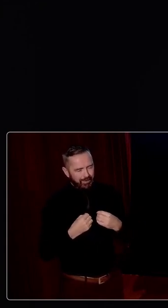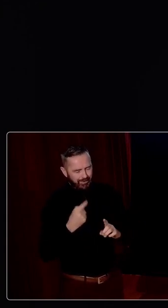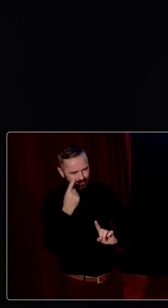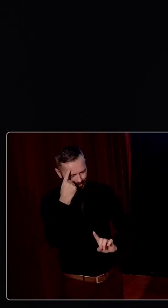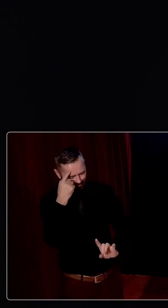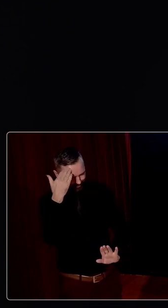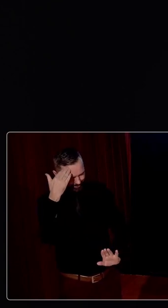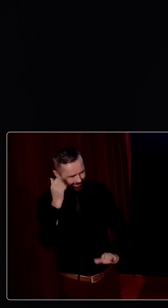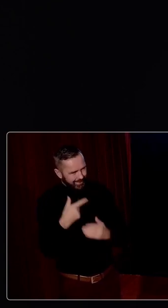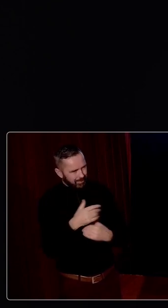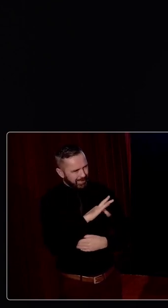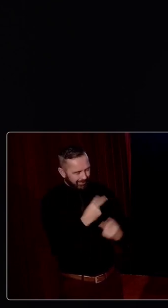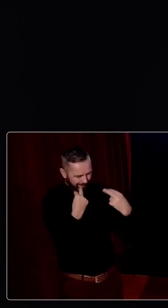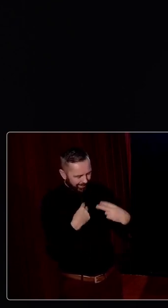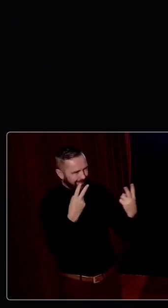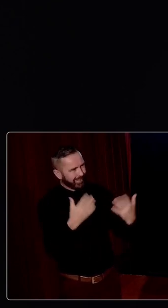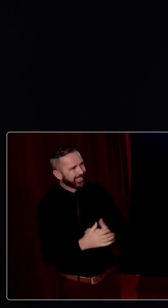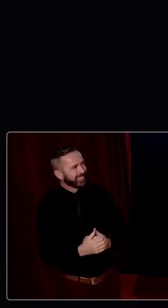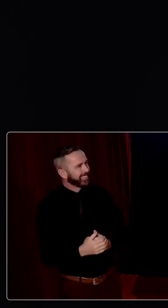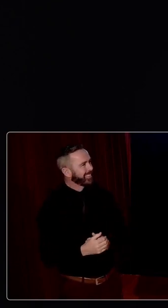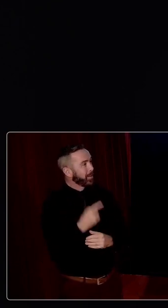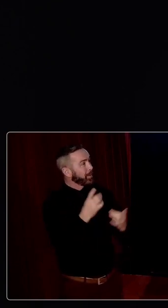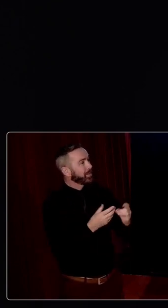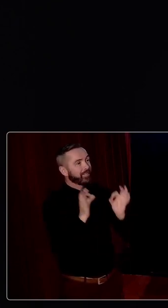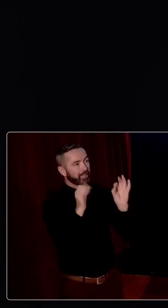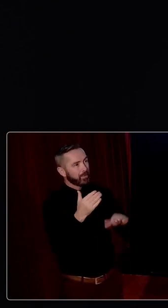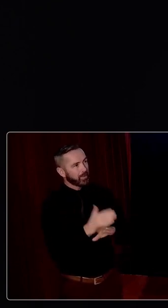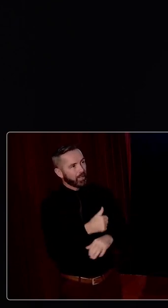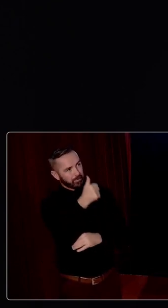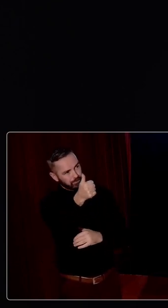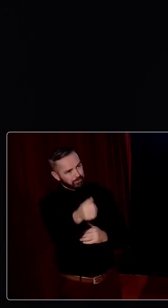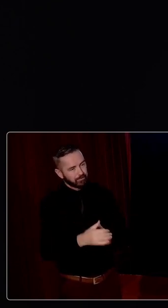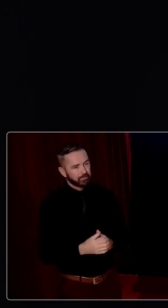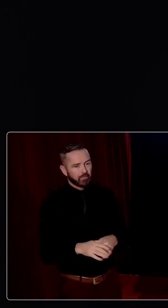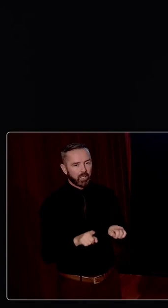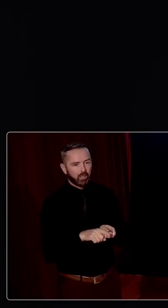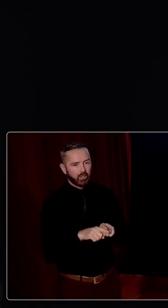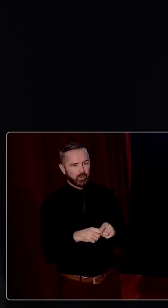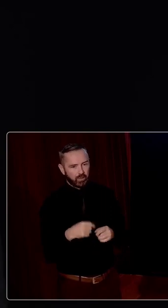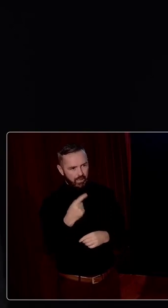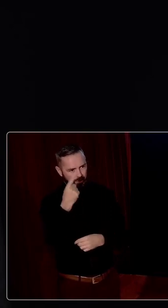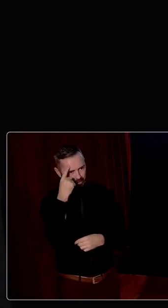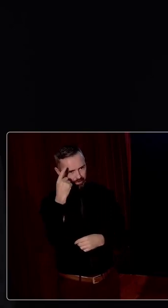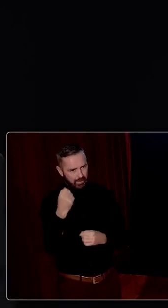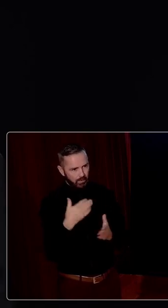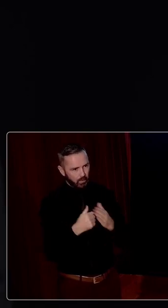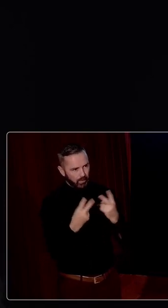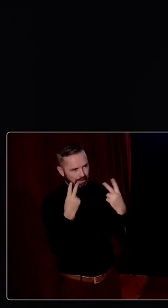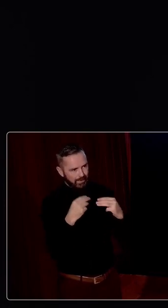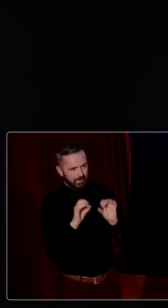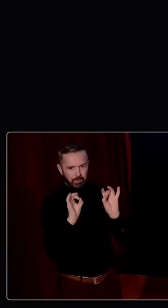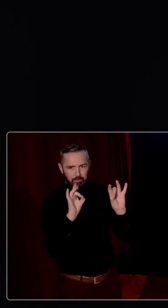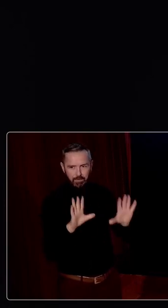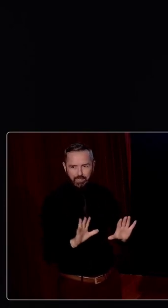I say that in a self-aware manner, but they did a phenomenal job. Also, think the draught that we see,